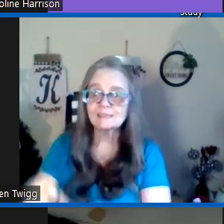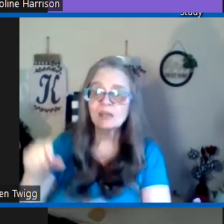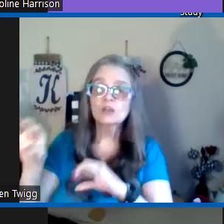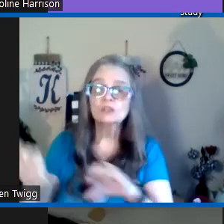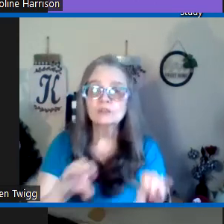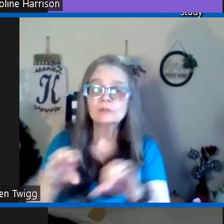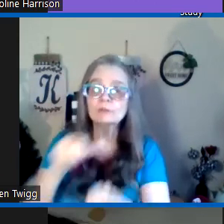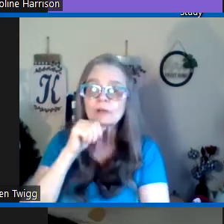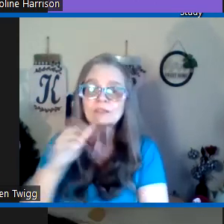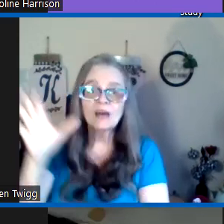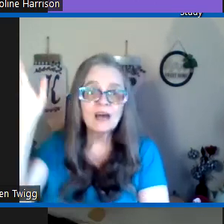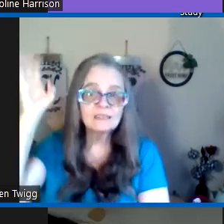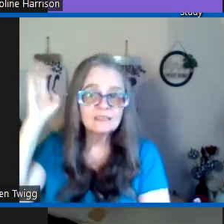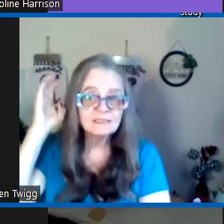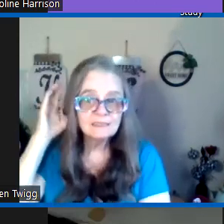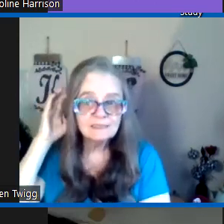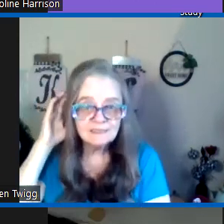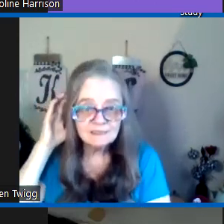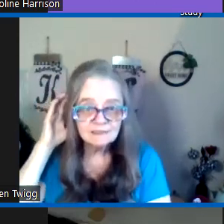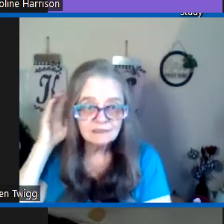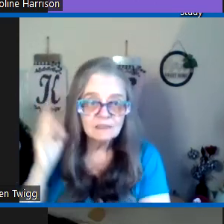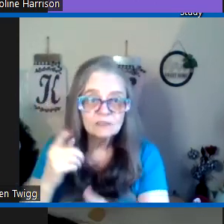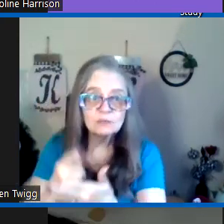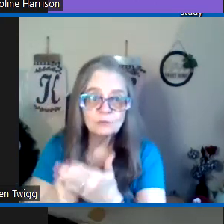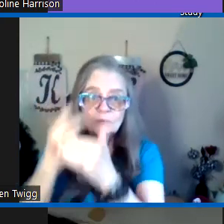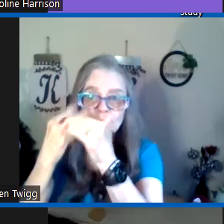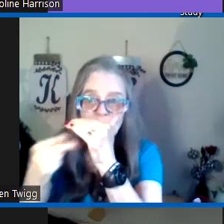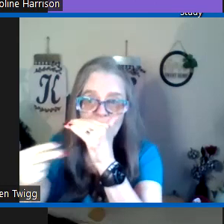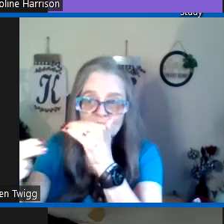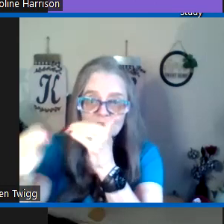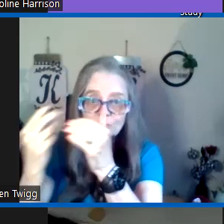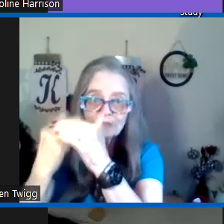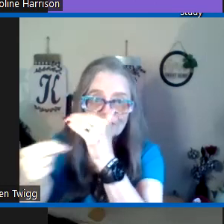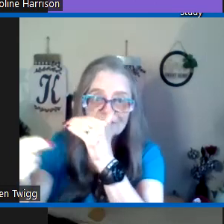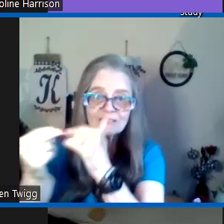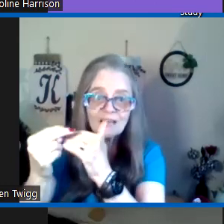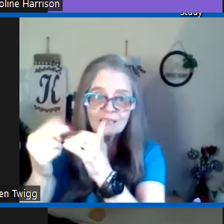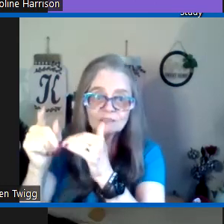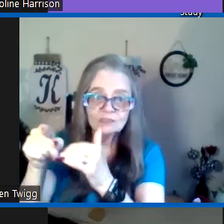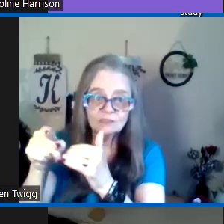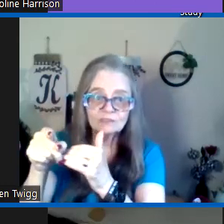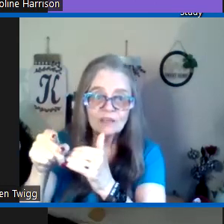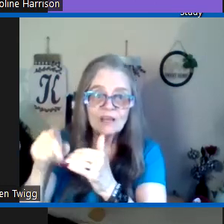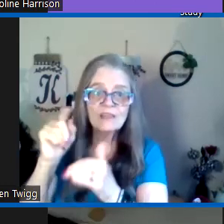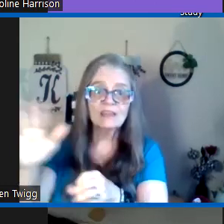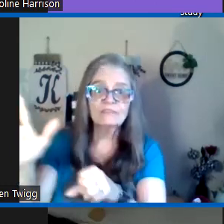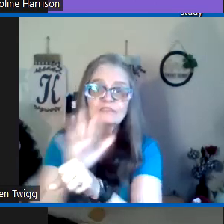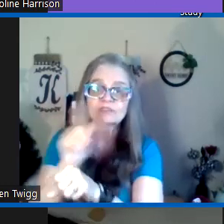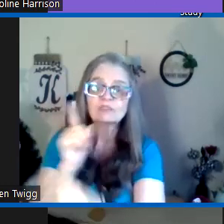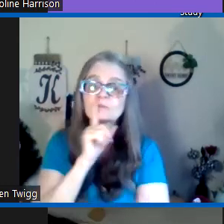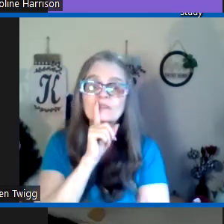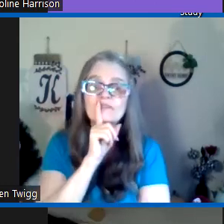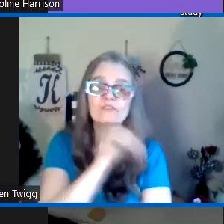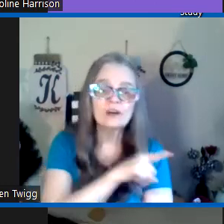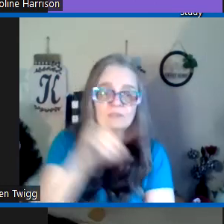says do not listen to what prophets are prophesying to you they